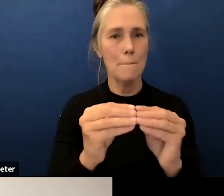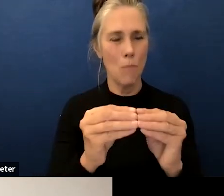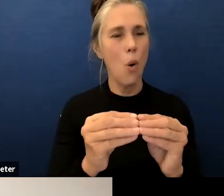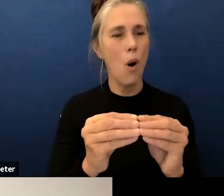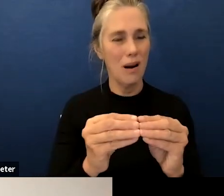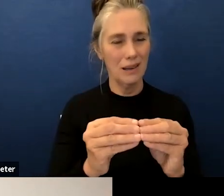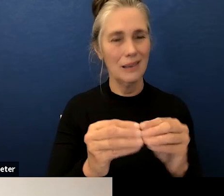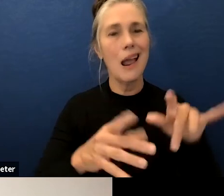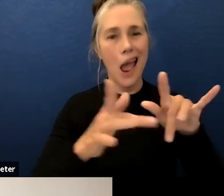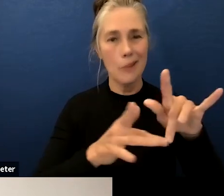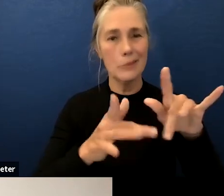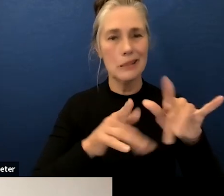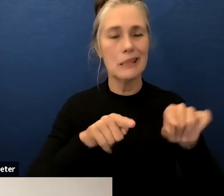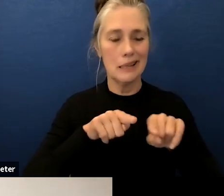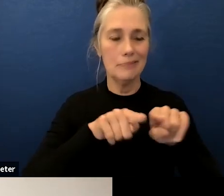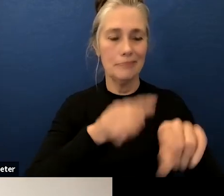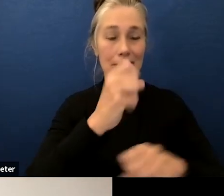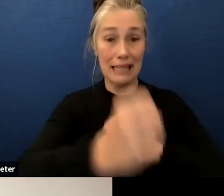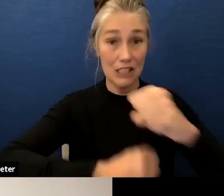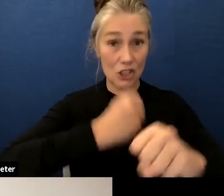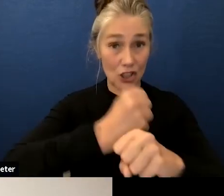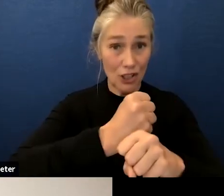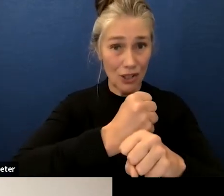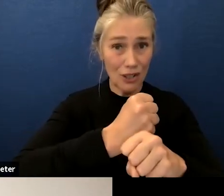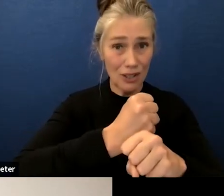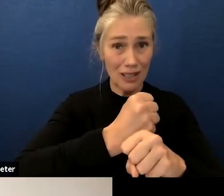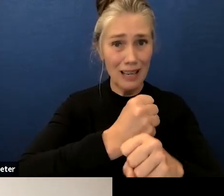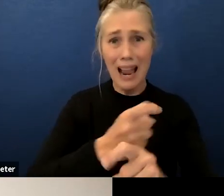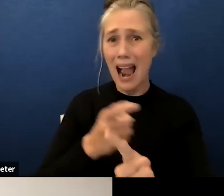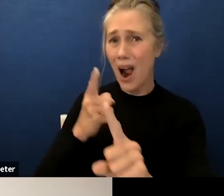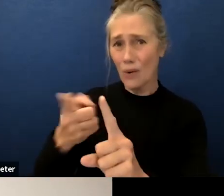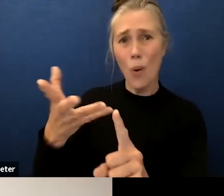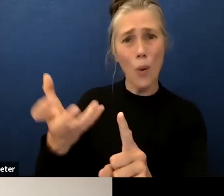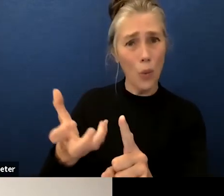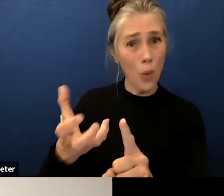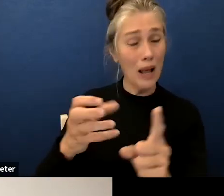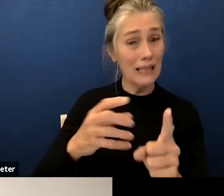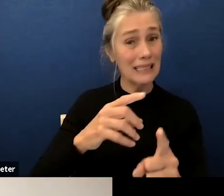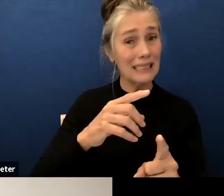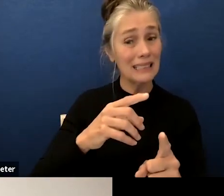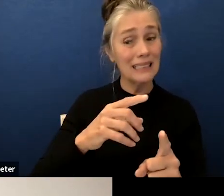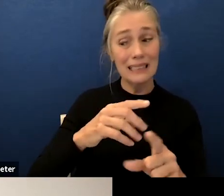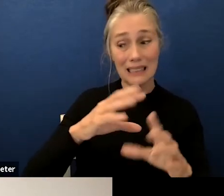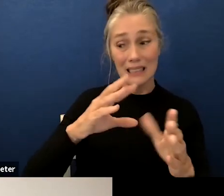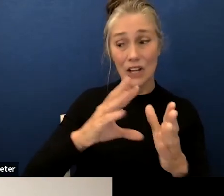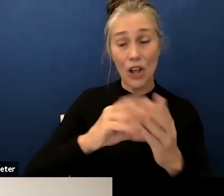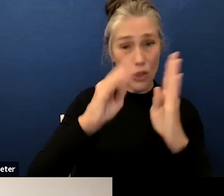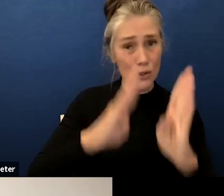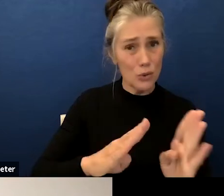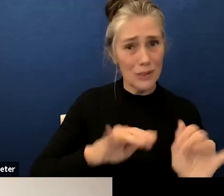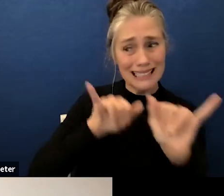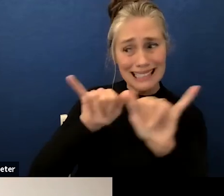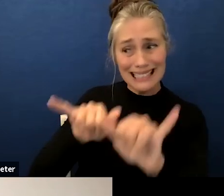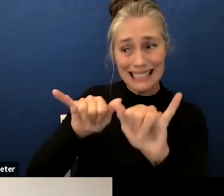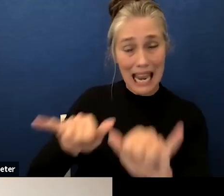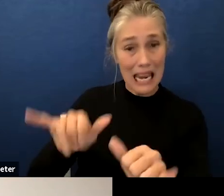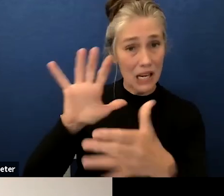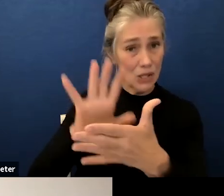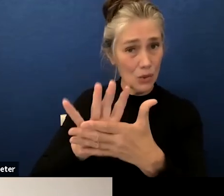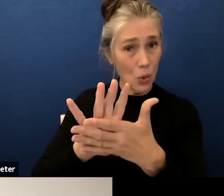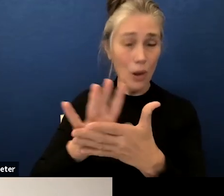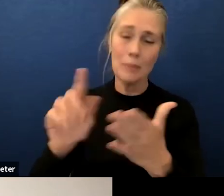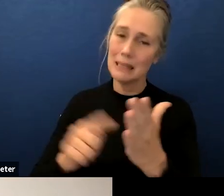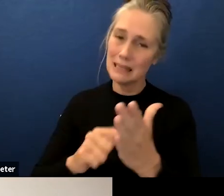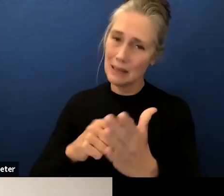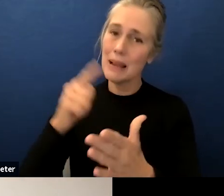during this year because our goal is to keep kids in school and in order to keep kids in school sometimes kids need to be out of school